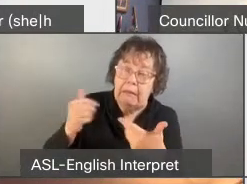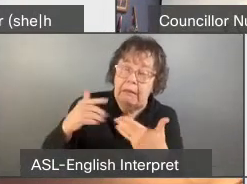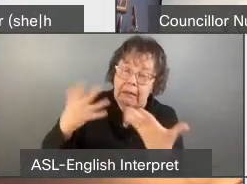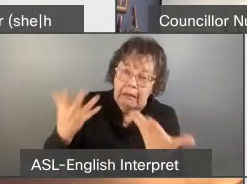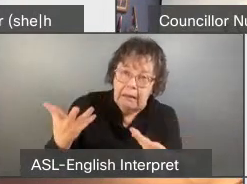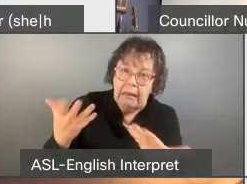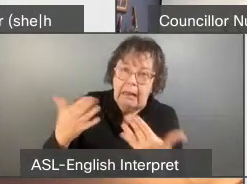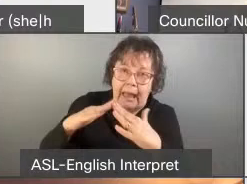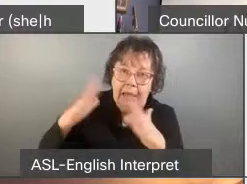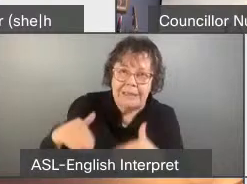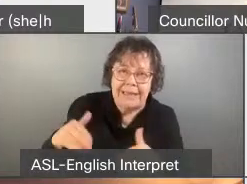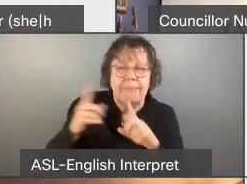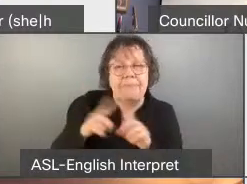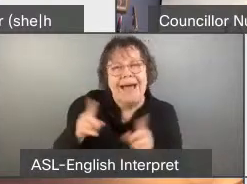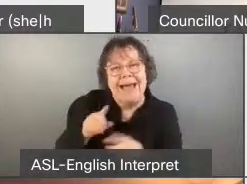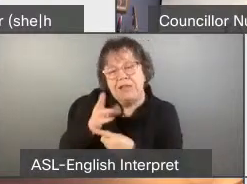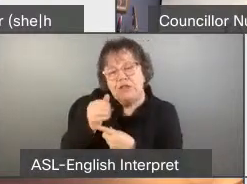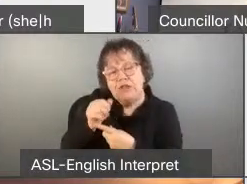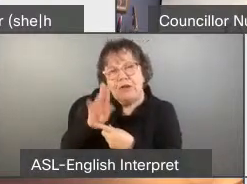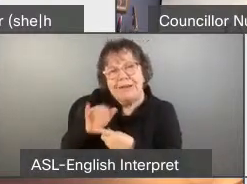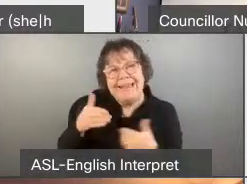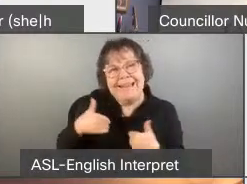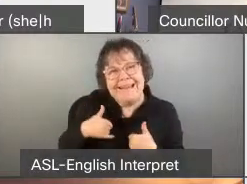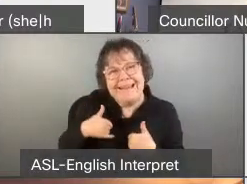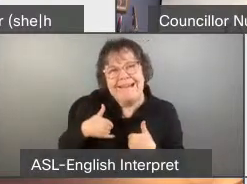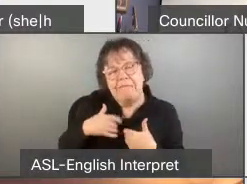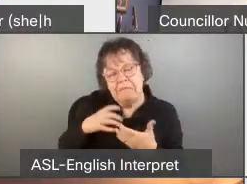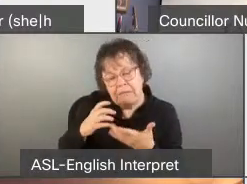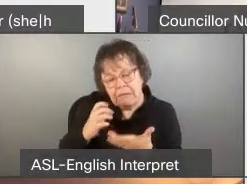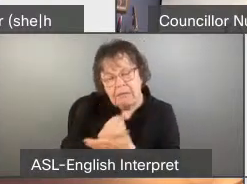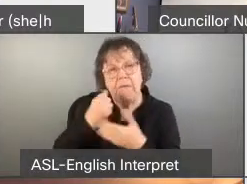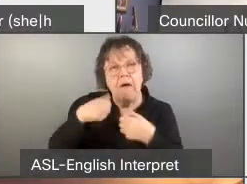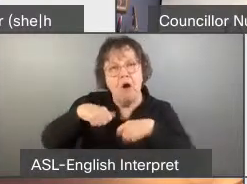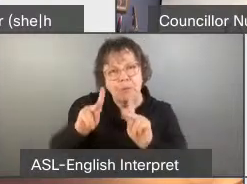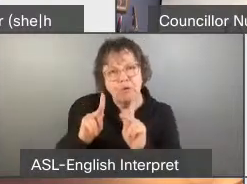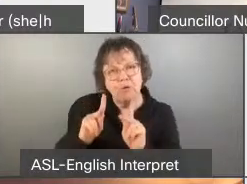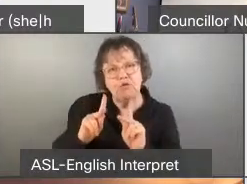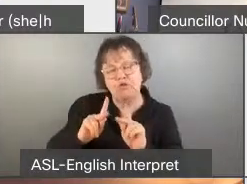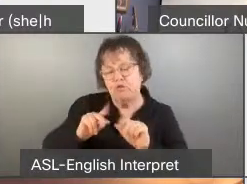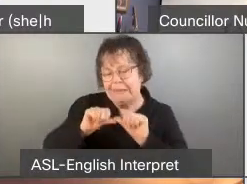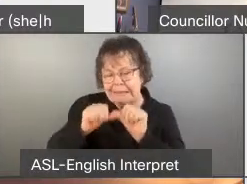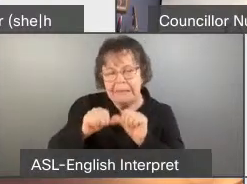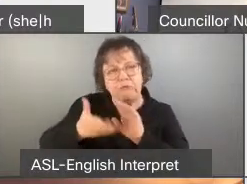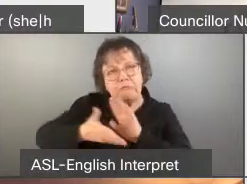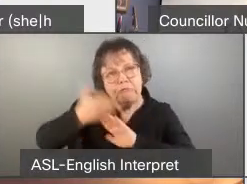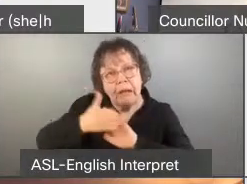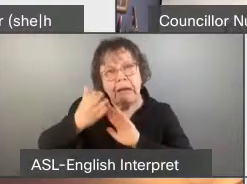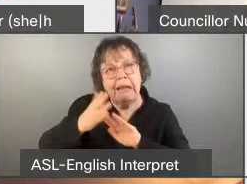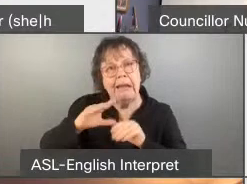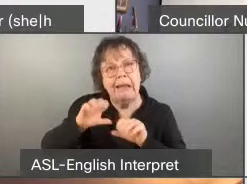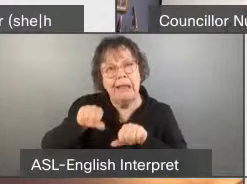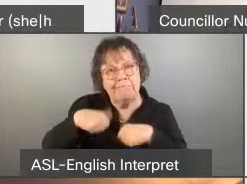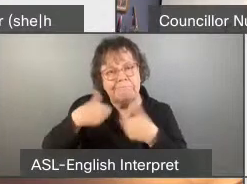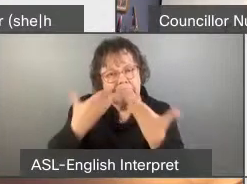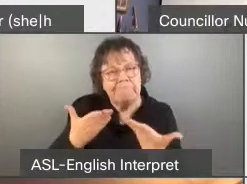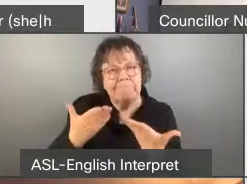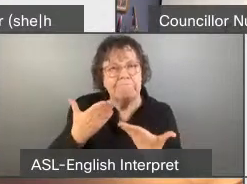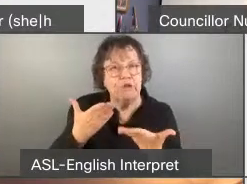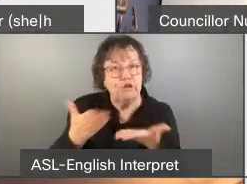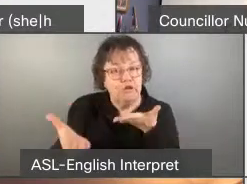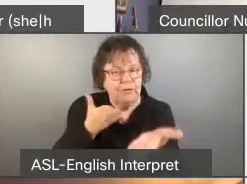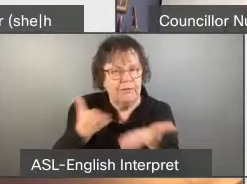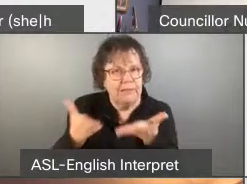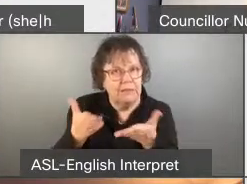don't, those charities still get space to operate and to do good. Right? To have the impact of what they do. Beyond